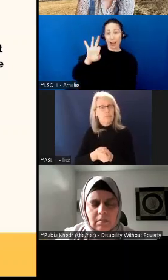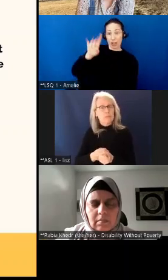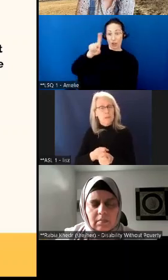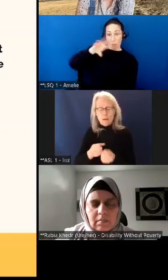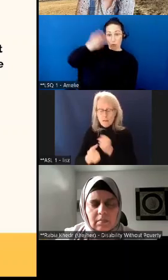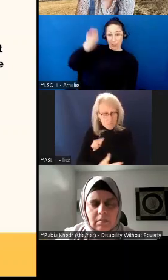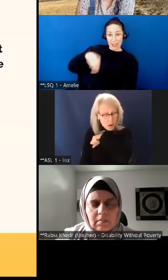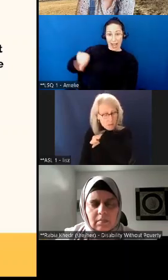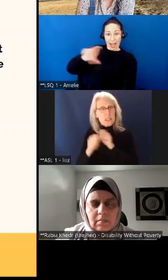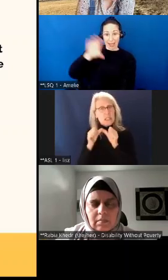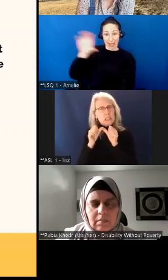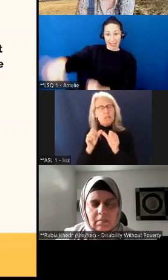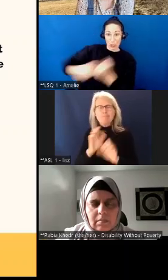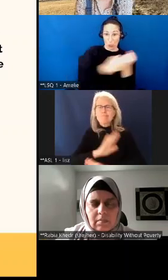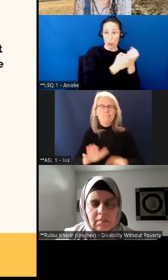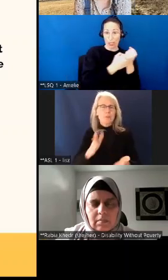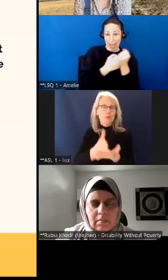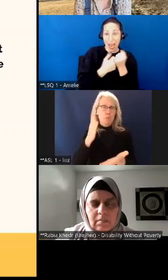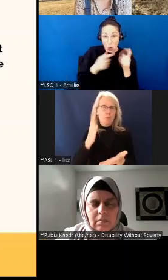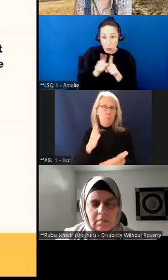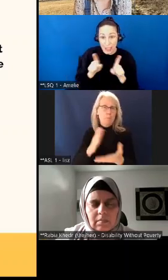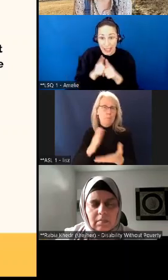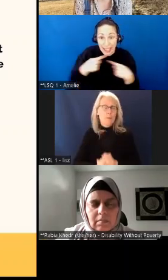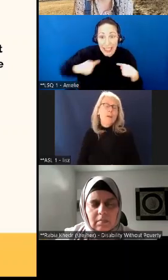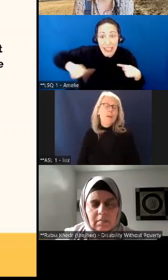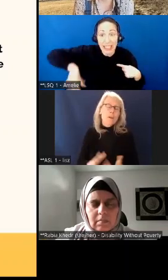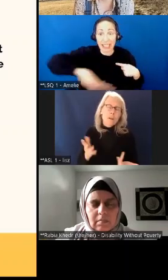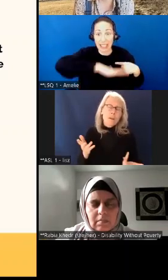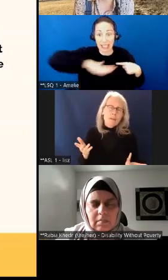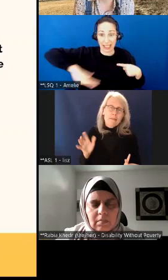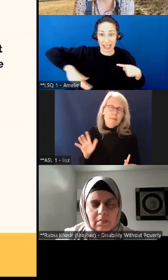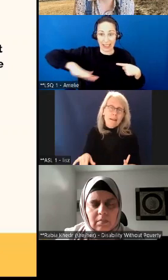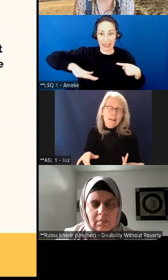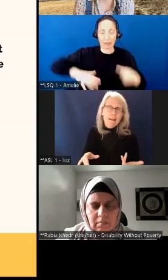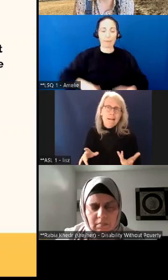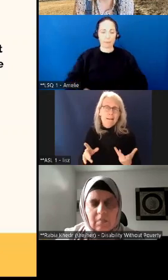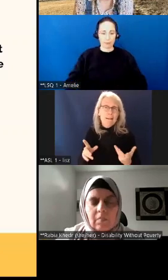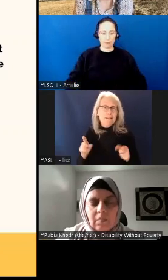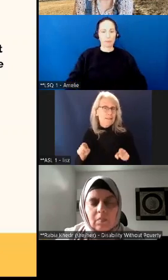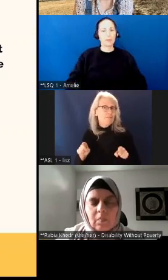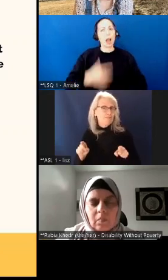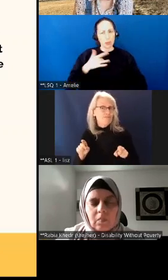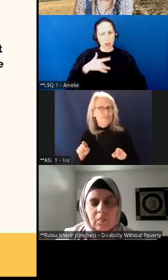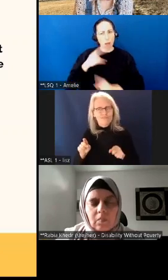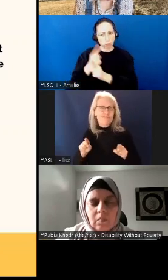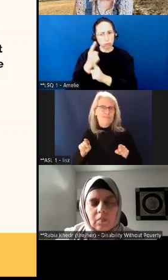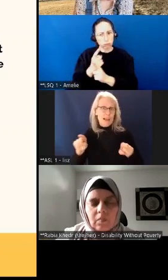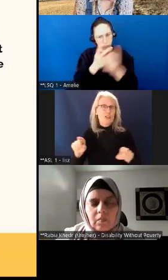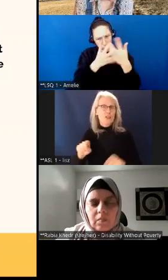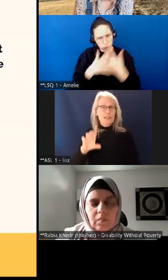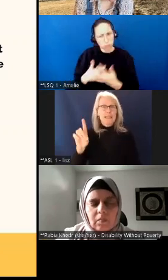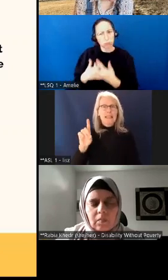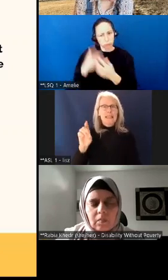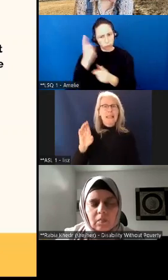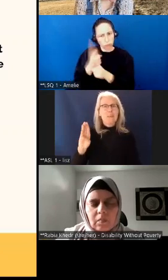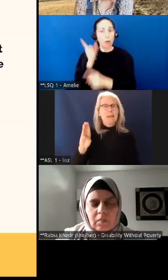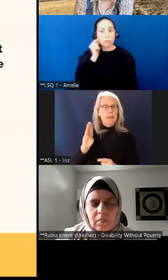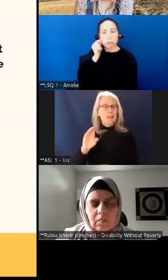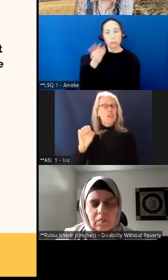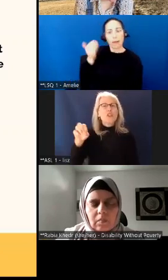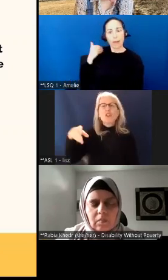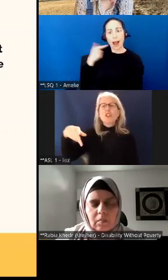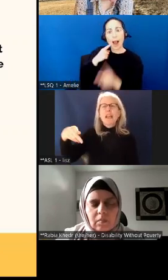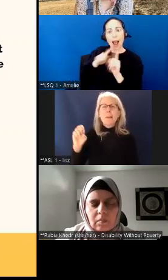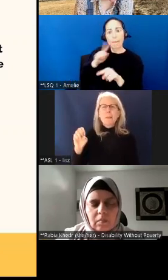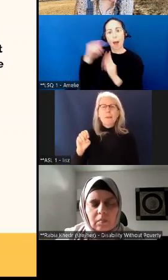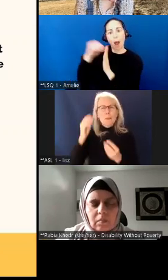think that that backs up what we found in our Shape the CDB report. I think one of the important things